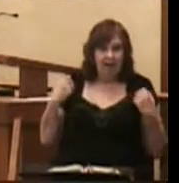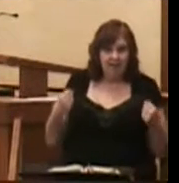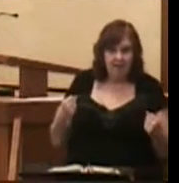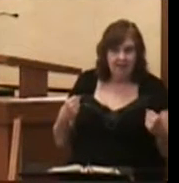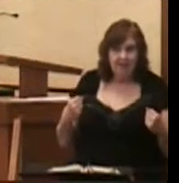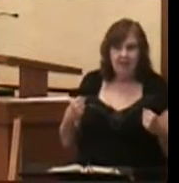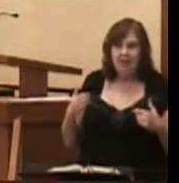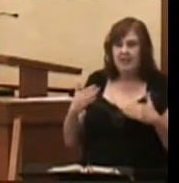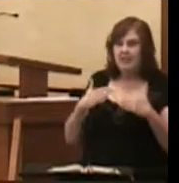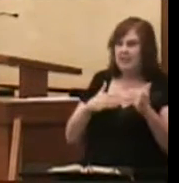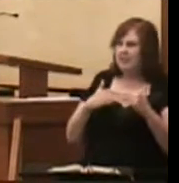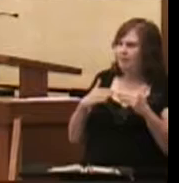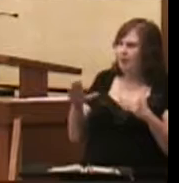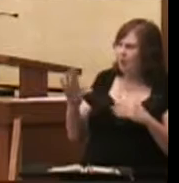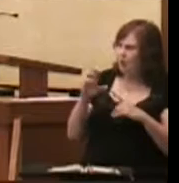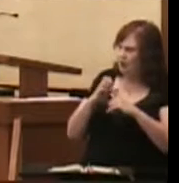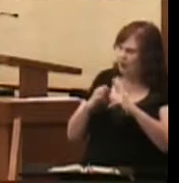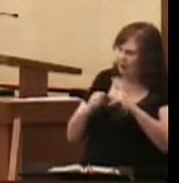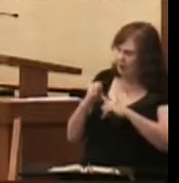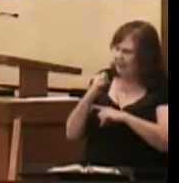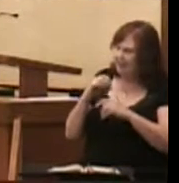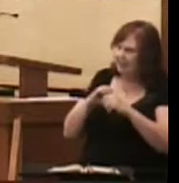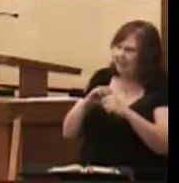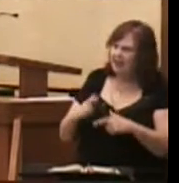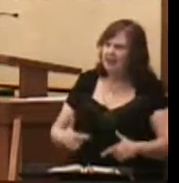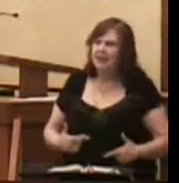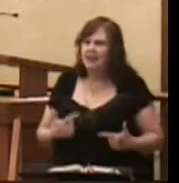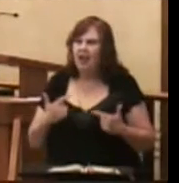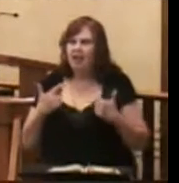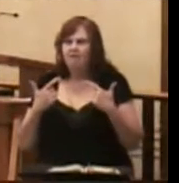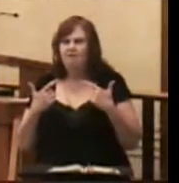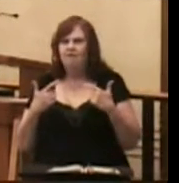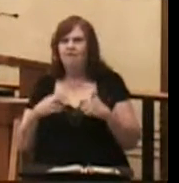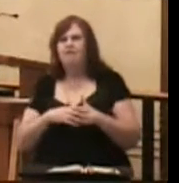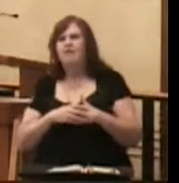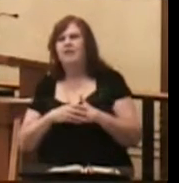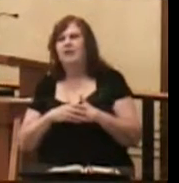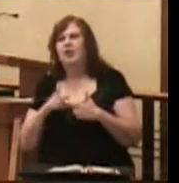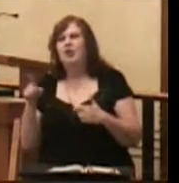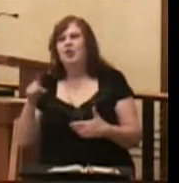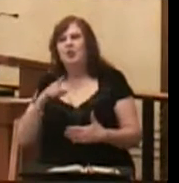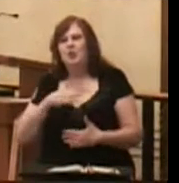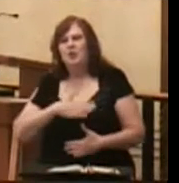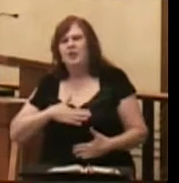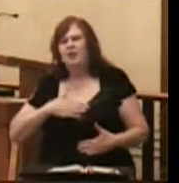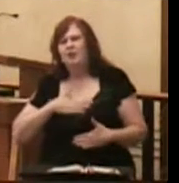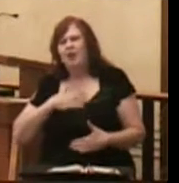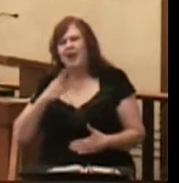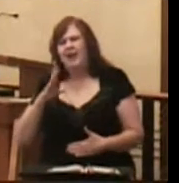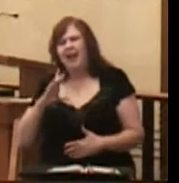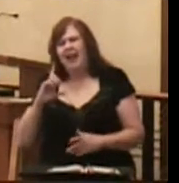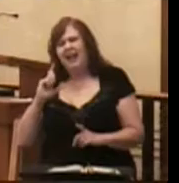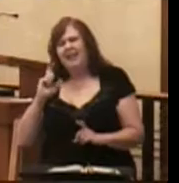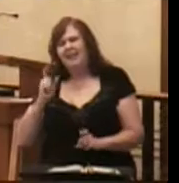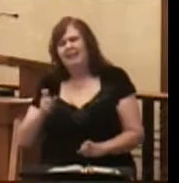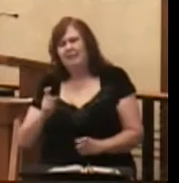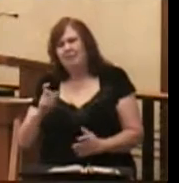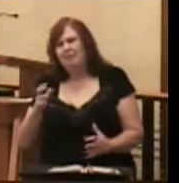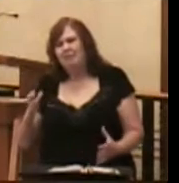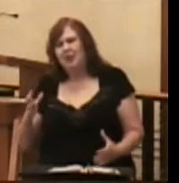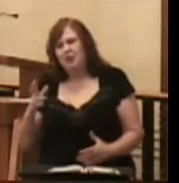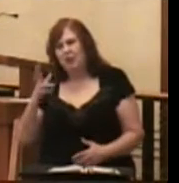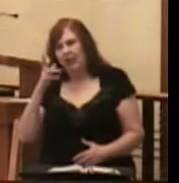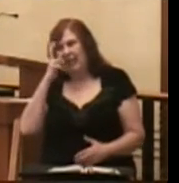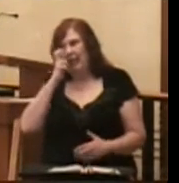no matter your circumstances in life, you enjoy a generous God. We hear that